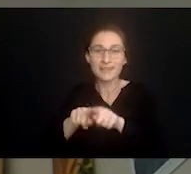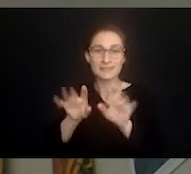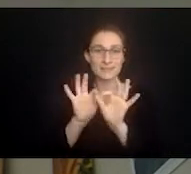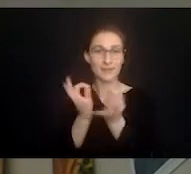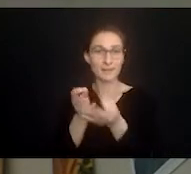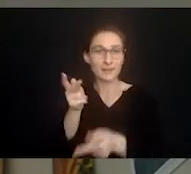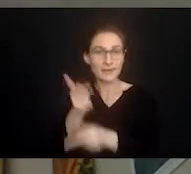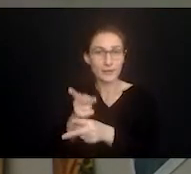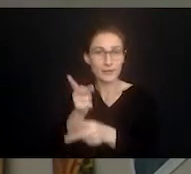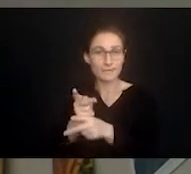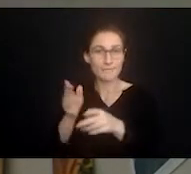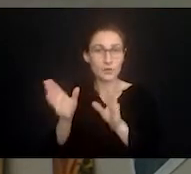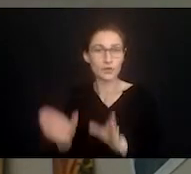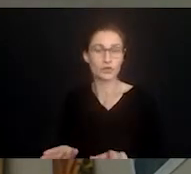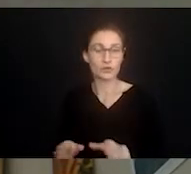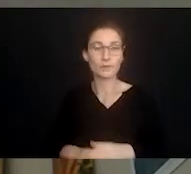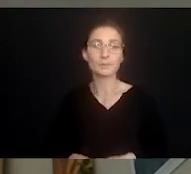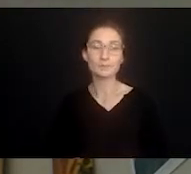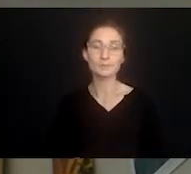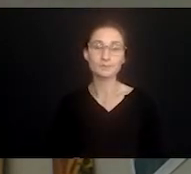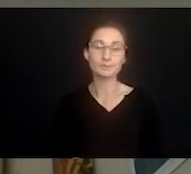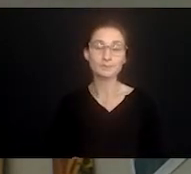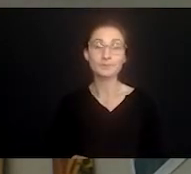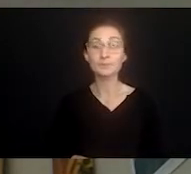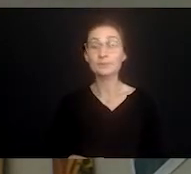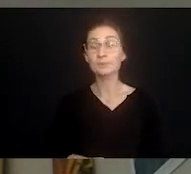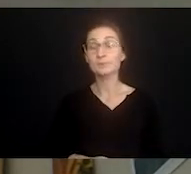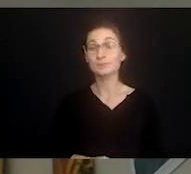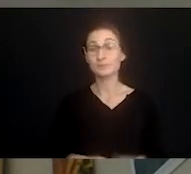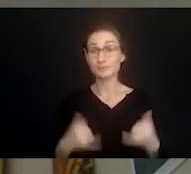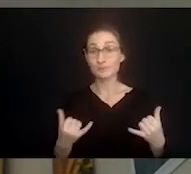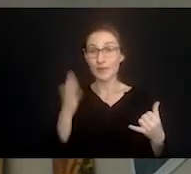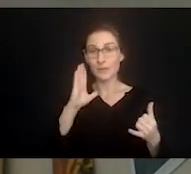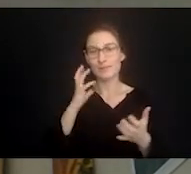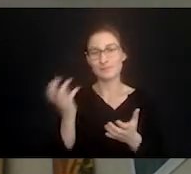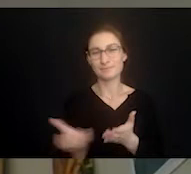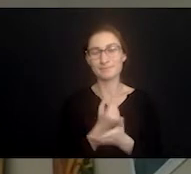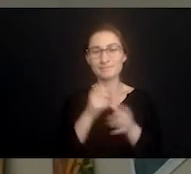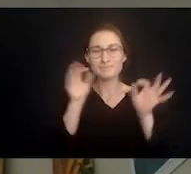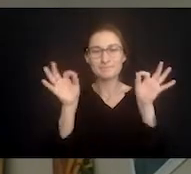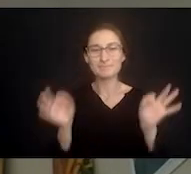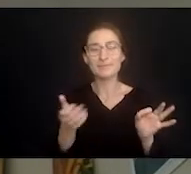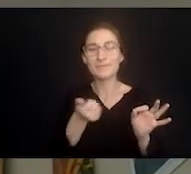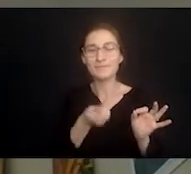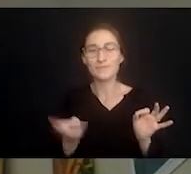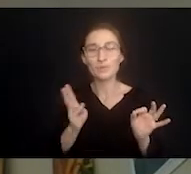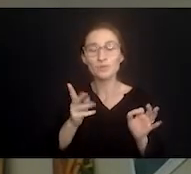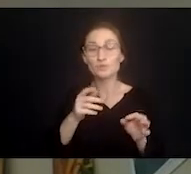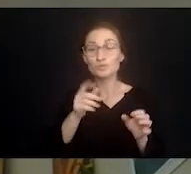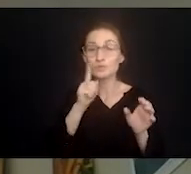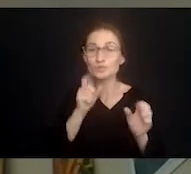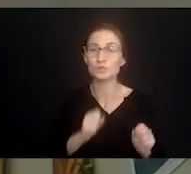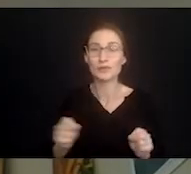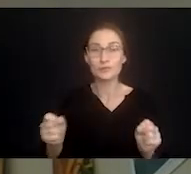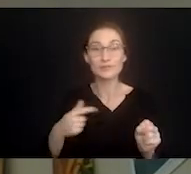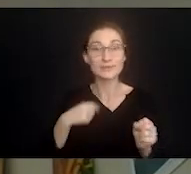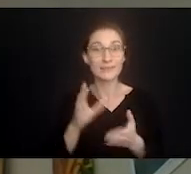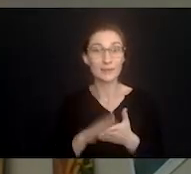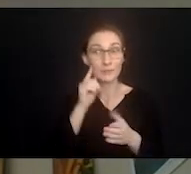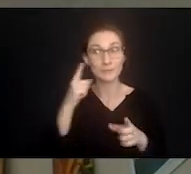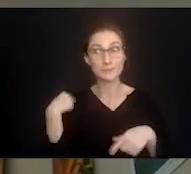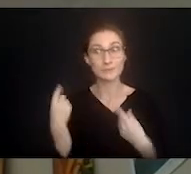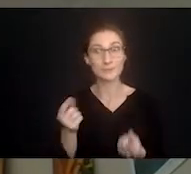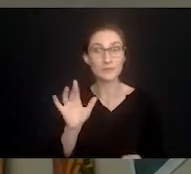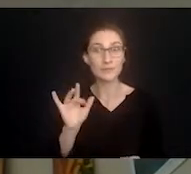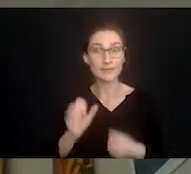caregivers. So this is a time where I just wanted to share with you a few strategies that I've learned over my 25 and a half years of